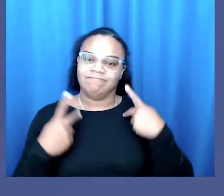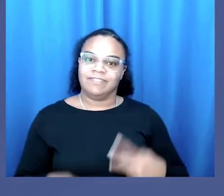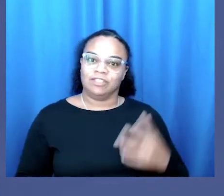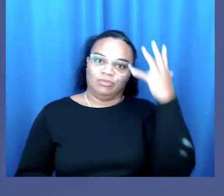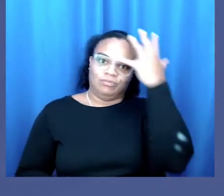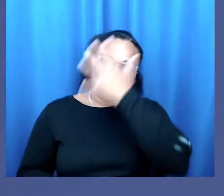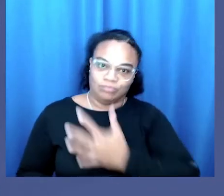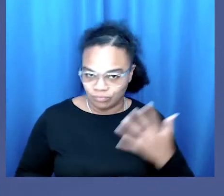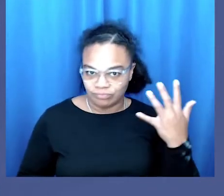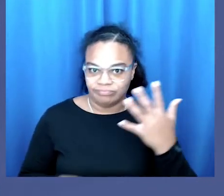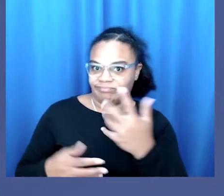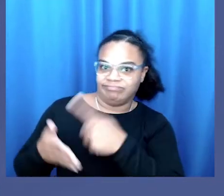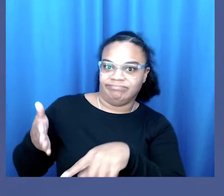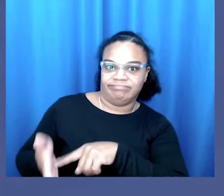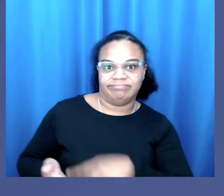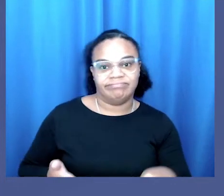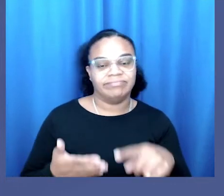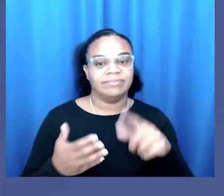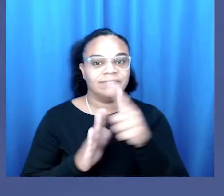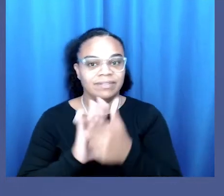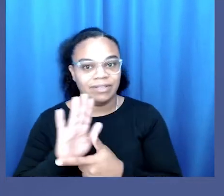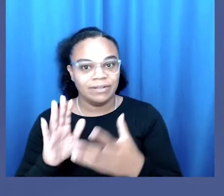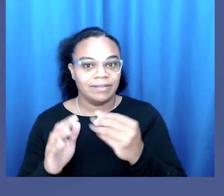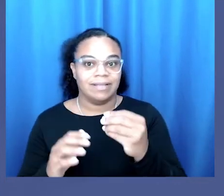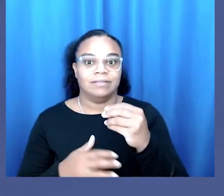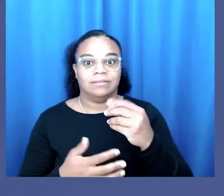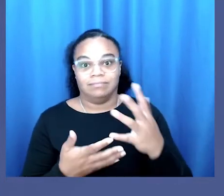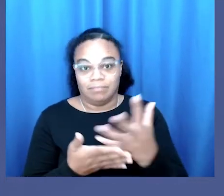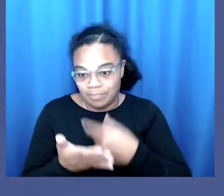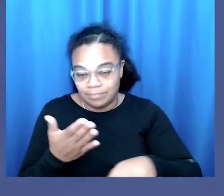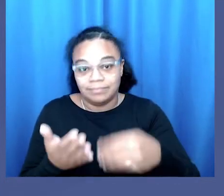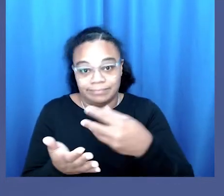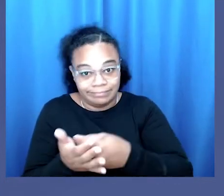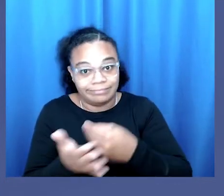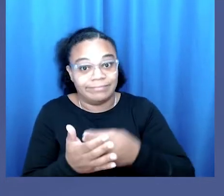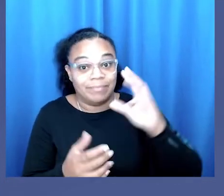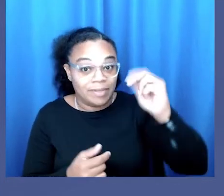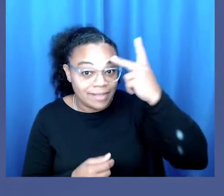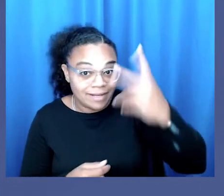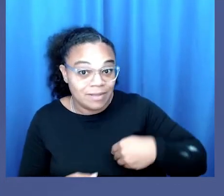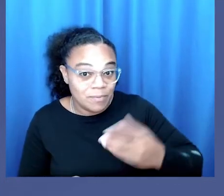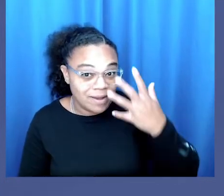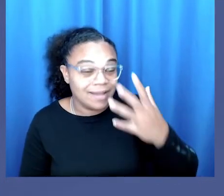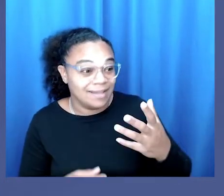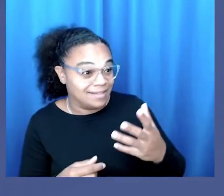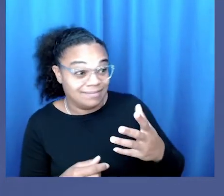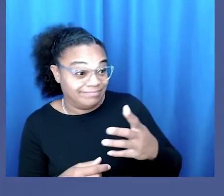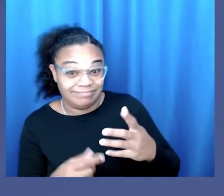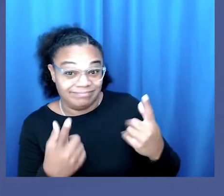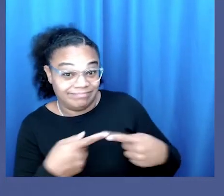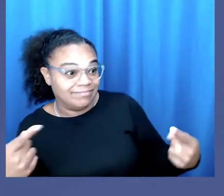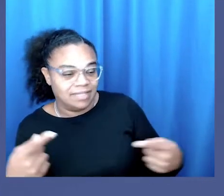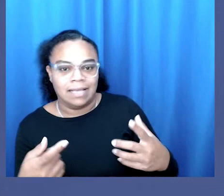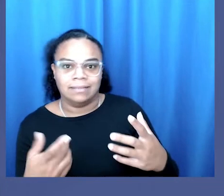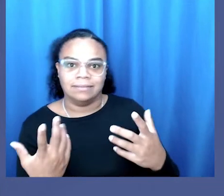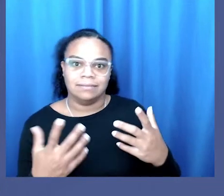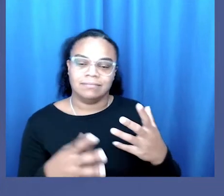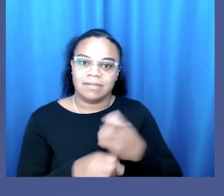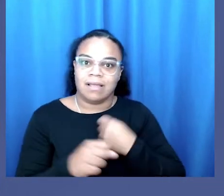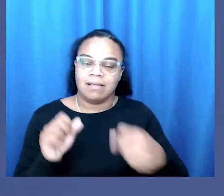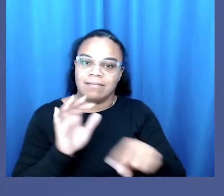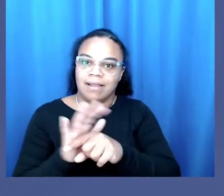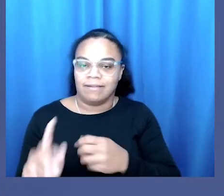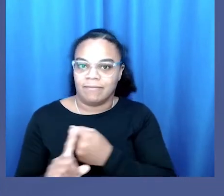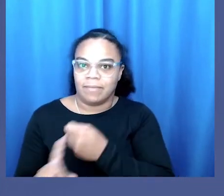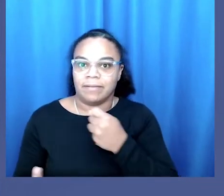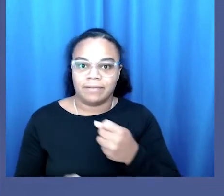In contrast, being legally socioeconomically or sociopolitically white has net positive effects generally. It's a different level